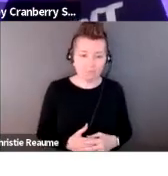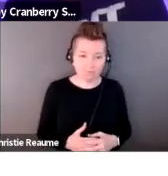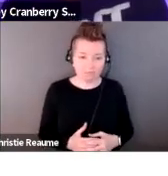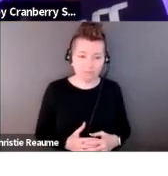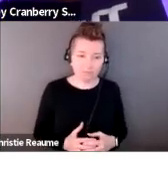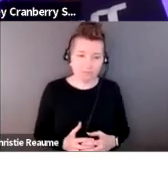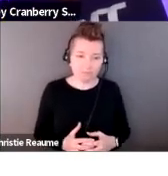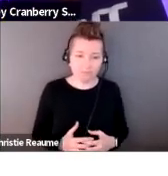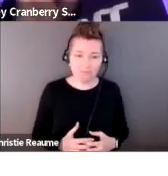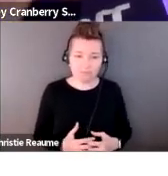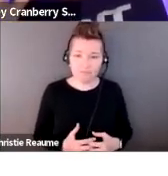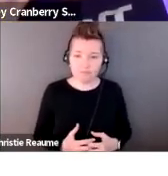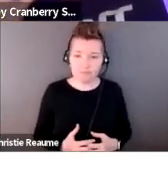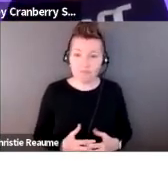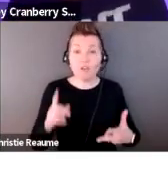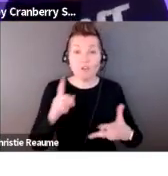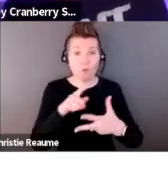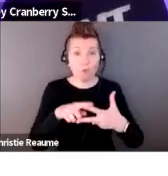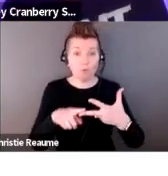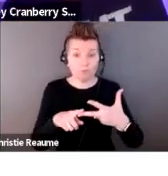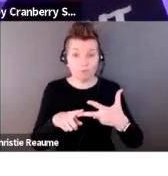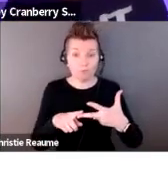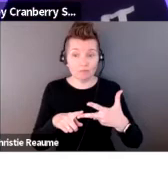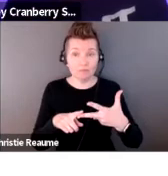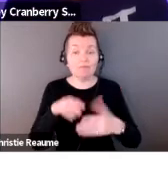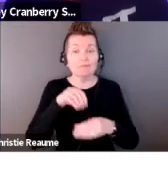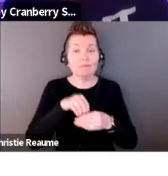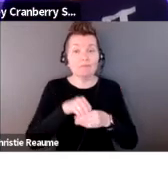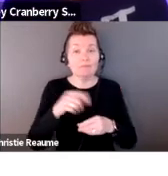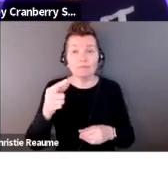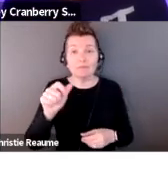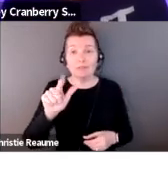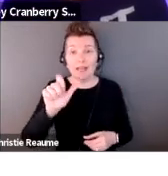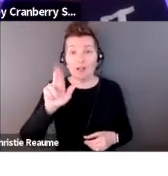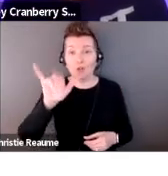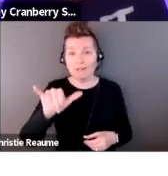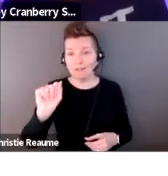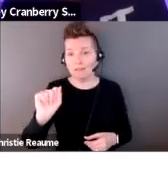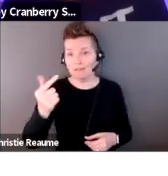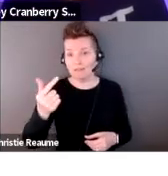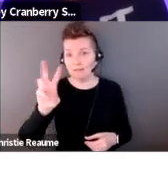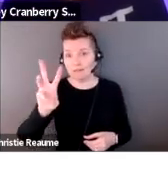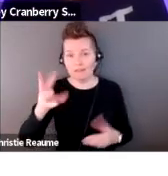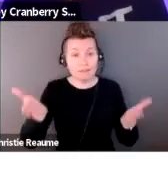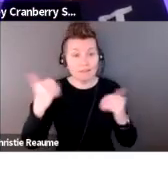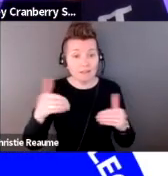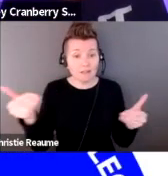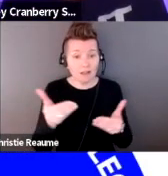So those are my three pieces that are in the gallery right now. You can go to the next slide.